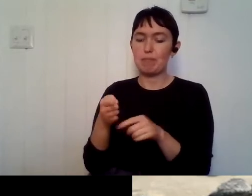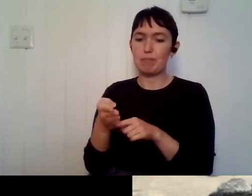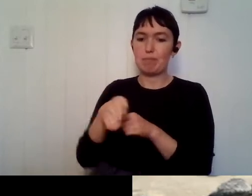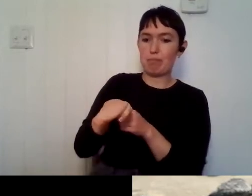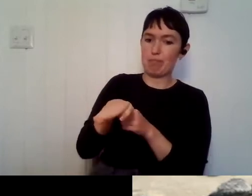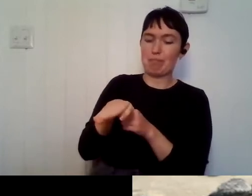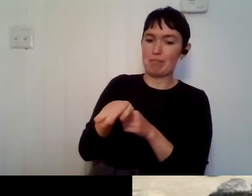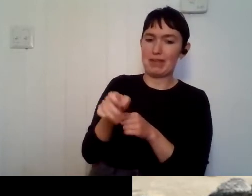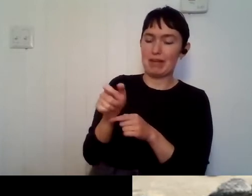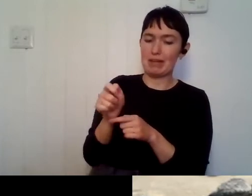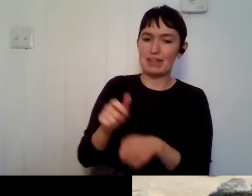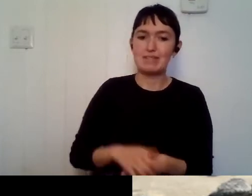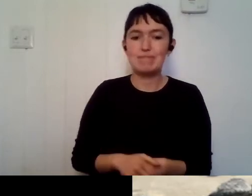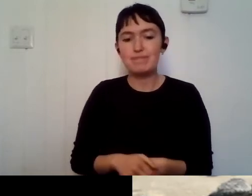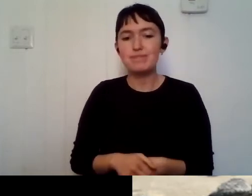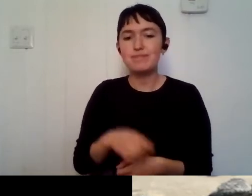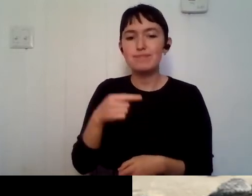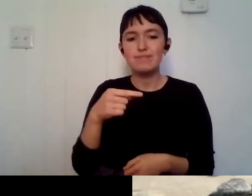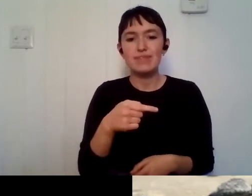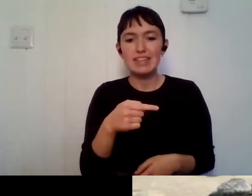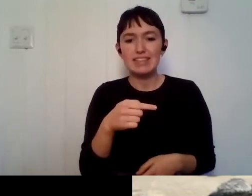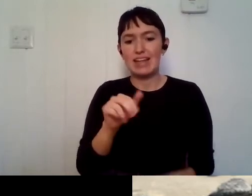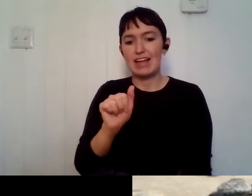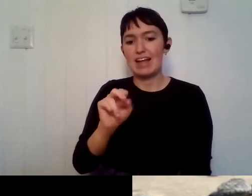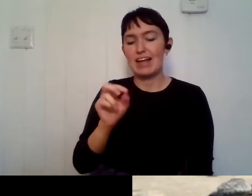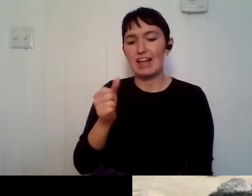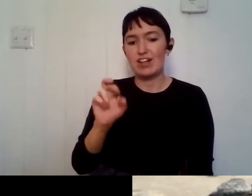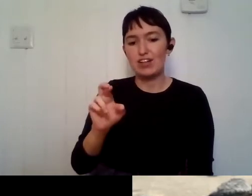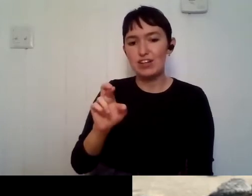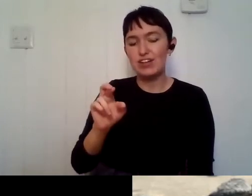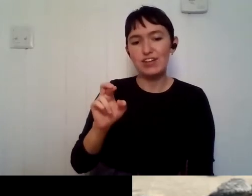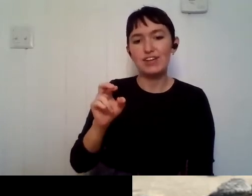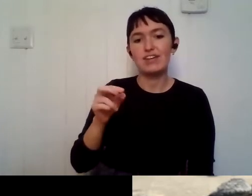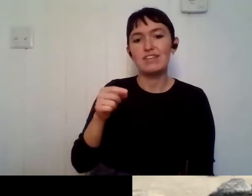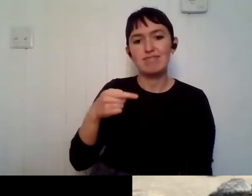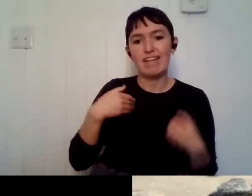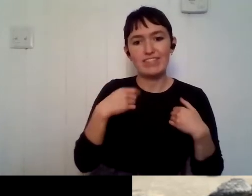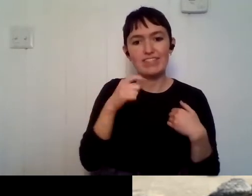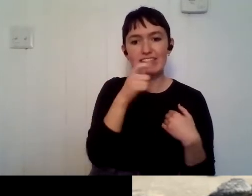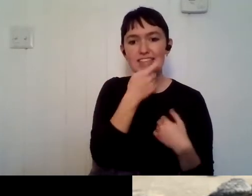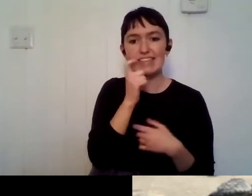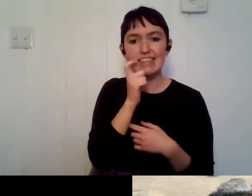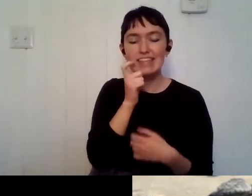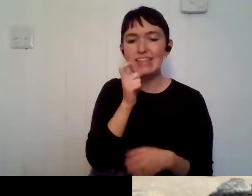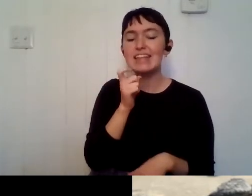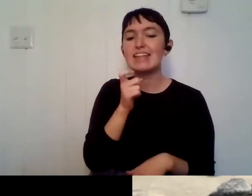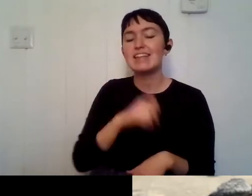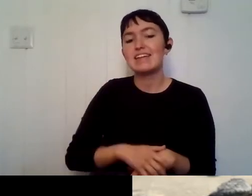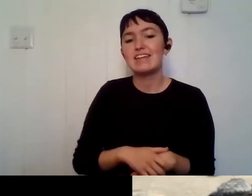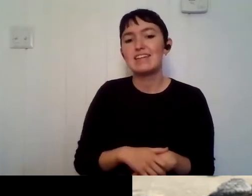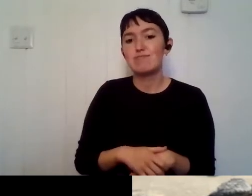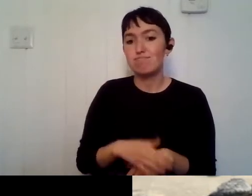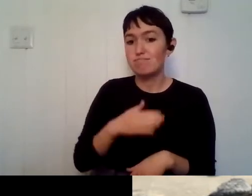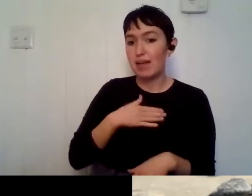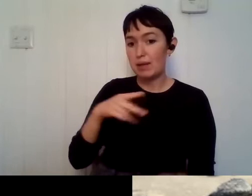is, that's his little angler doodad, that little guy right there. And there's his teeth. Um, yeah, my, uh, PhD